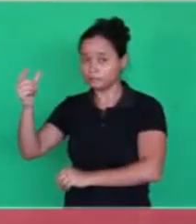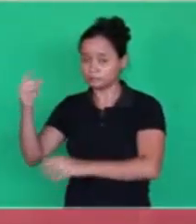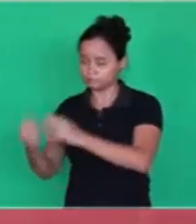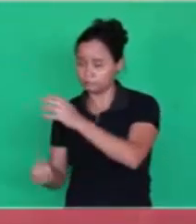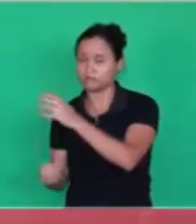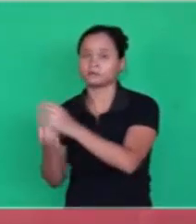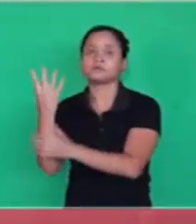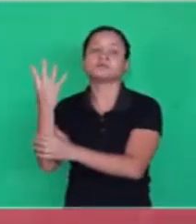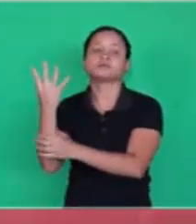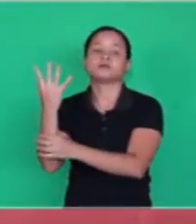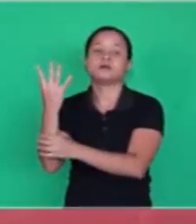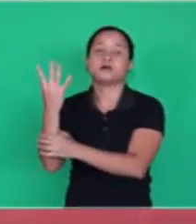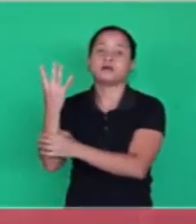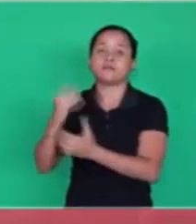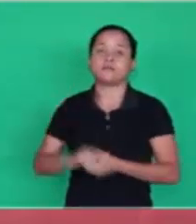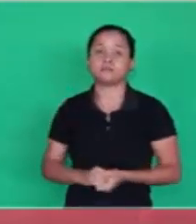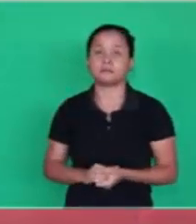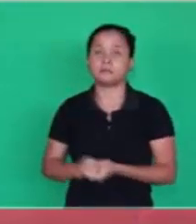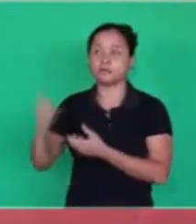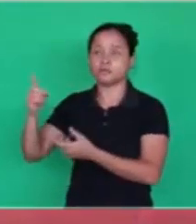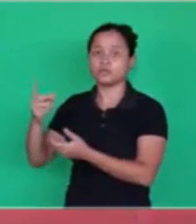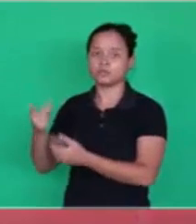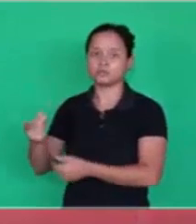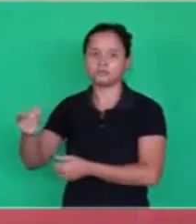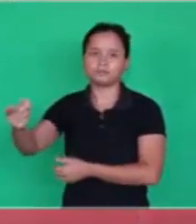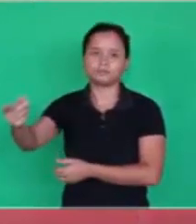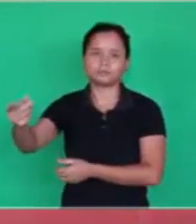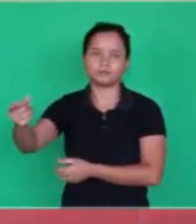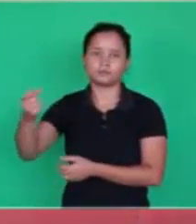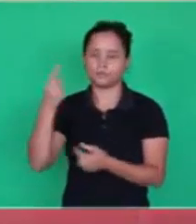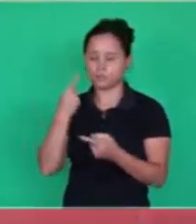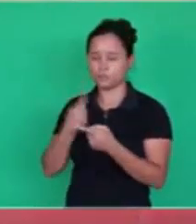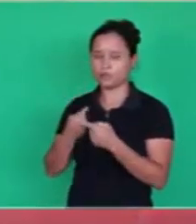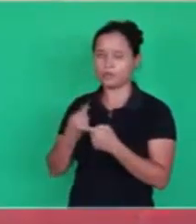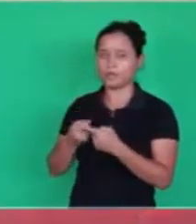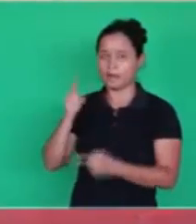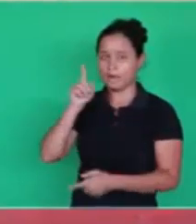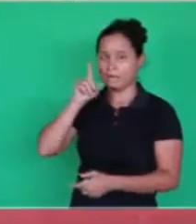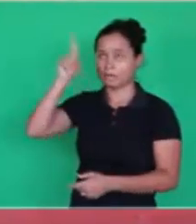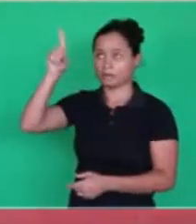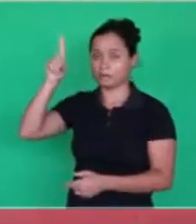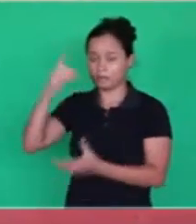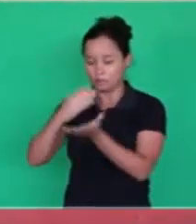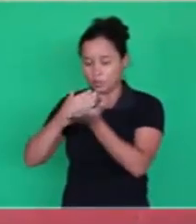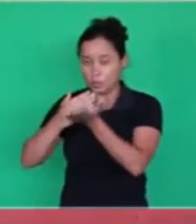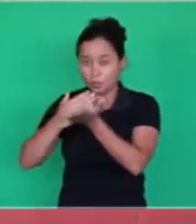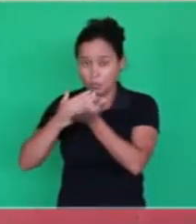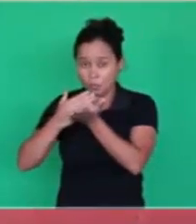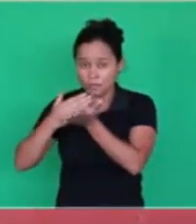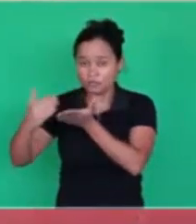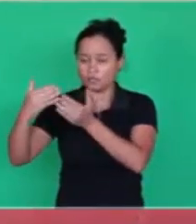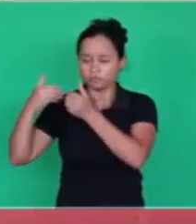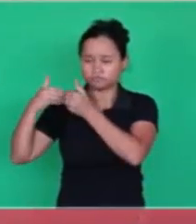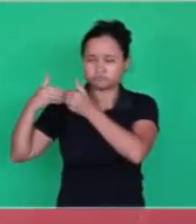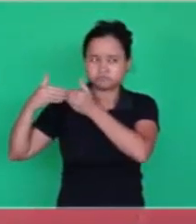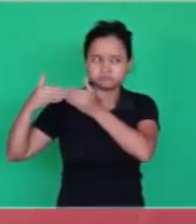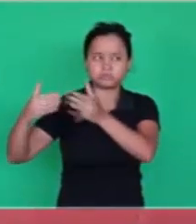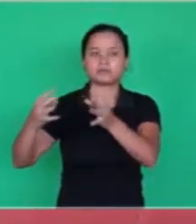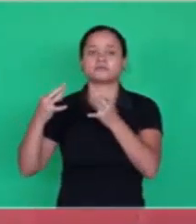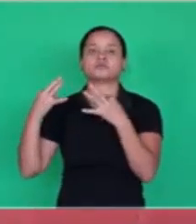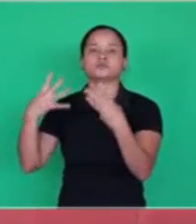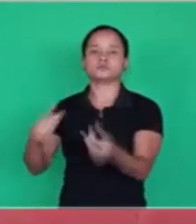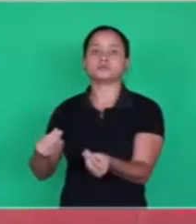Why? Because the one that gave the beginning to everything, he is beyond